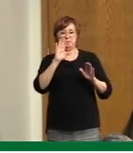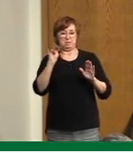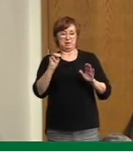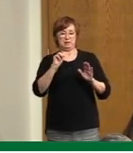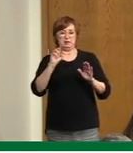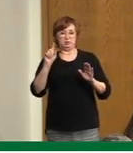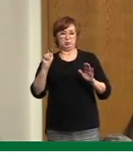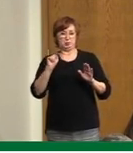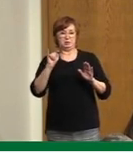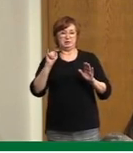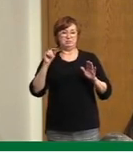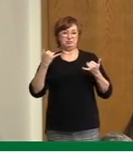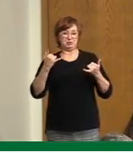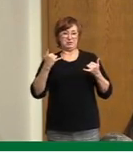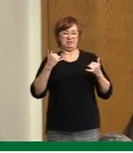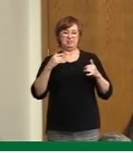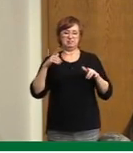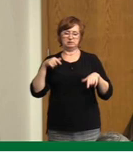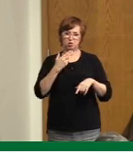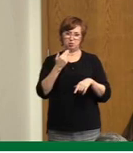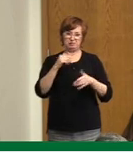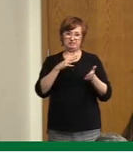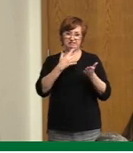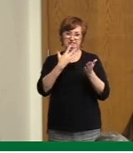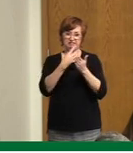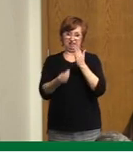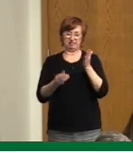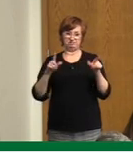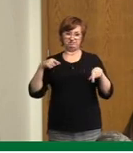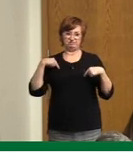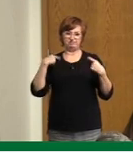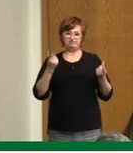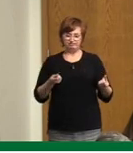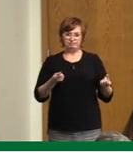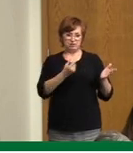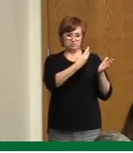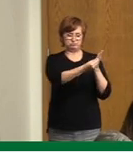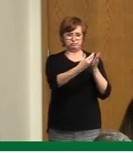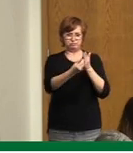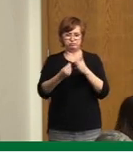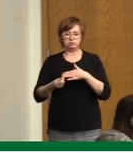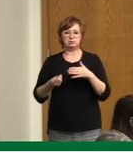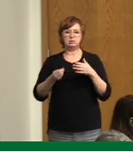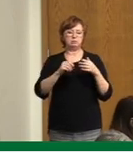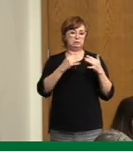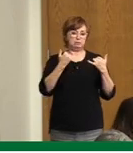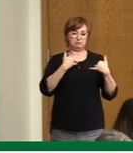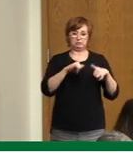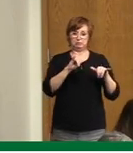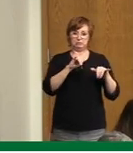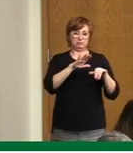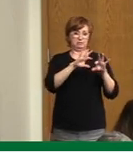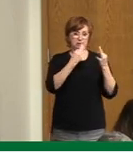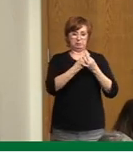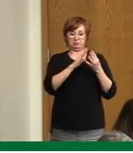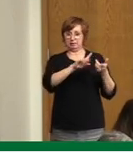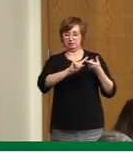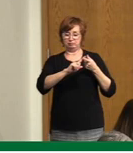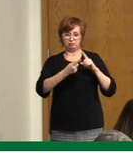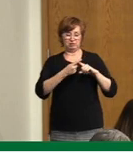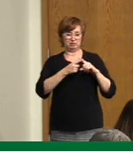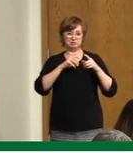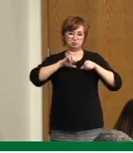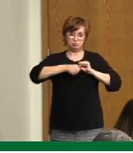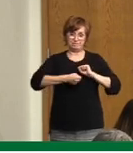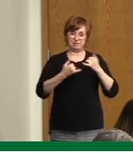or the individuals and everyone moaning them now. And also we need to recognize all the friends and